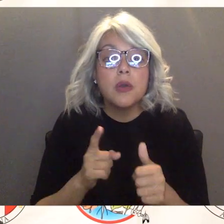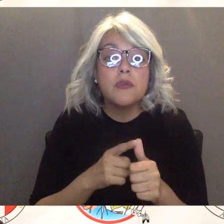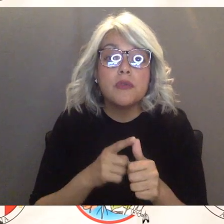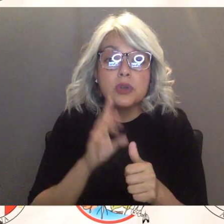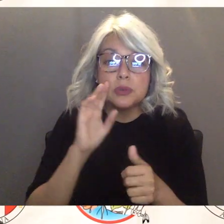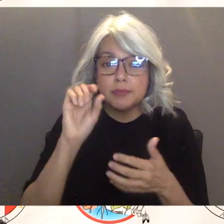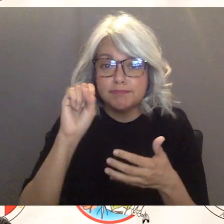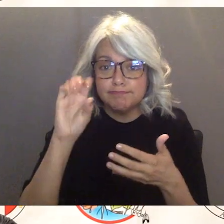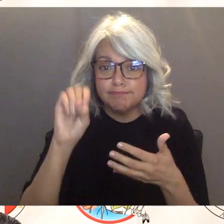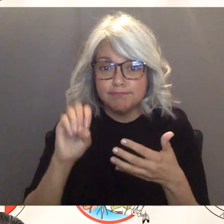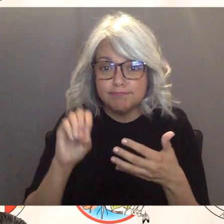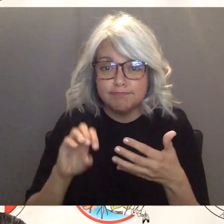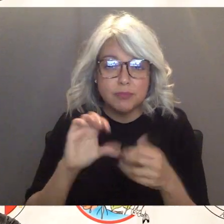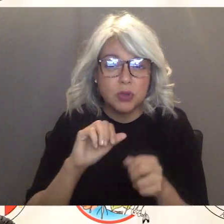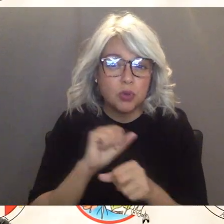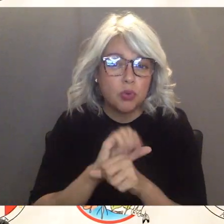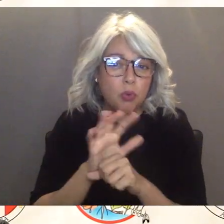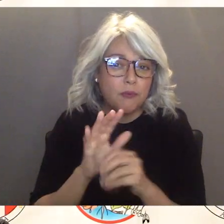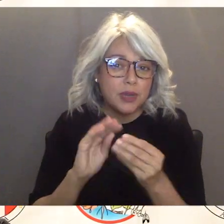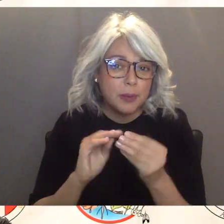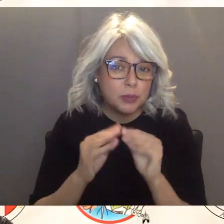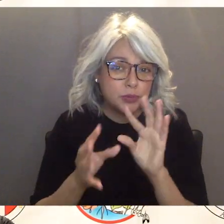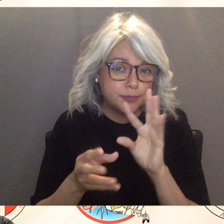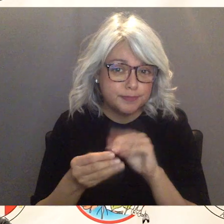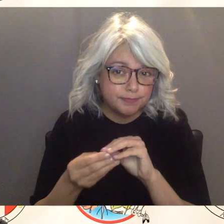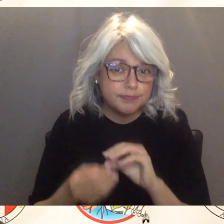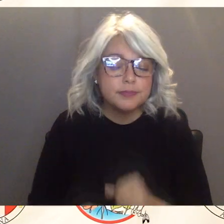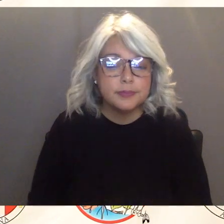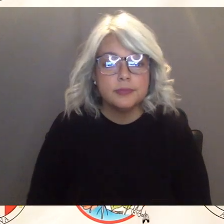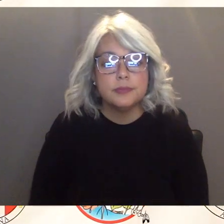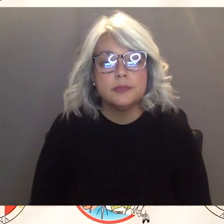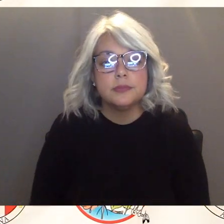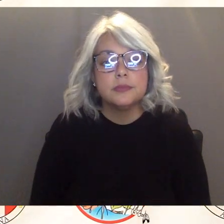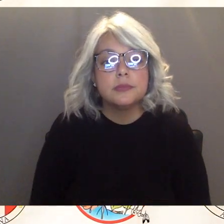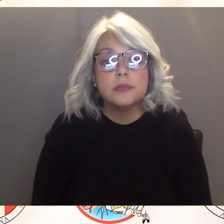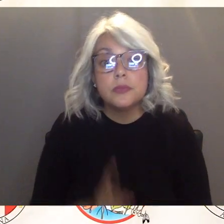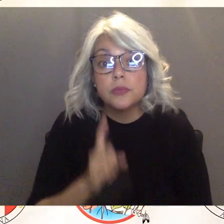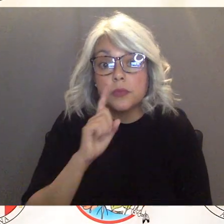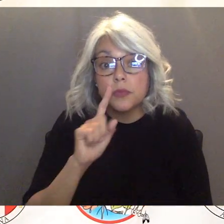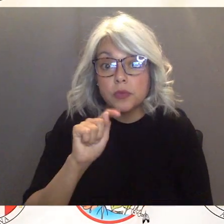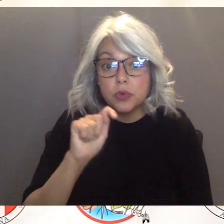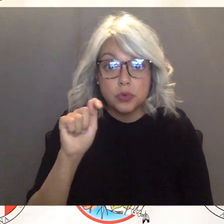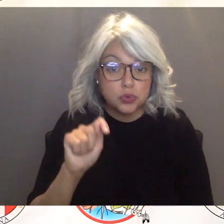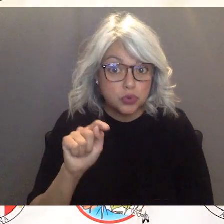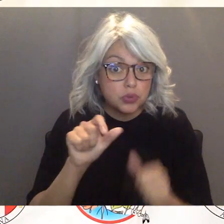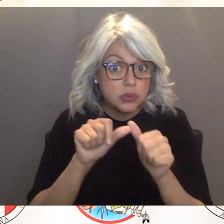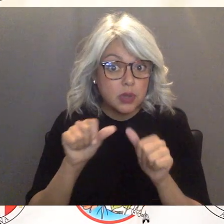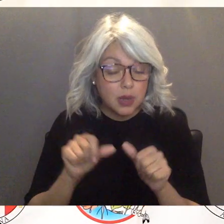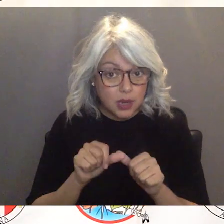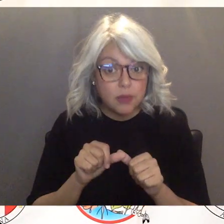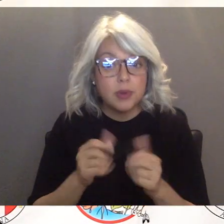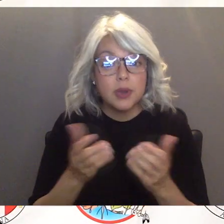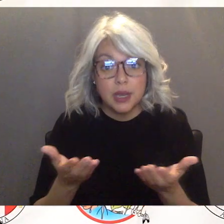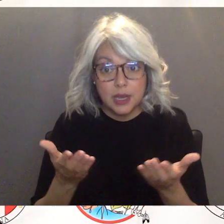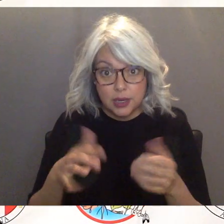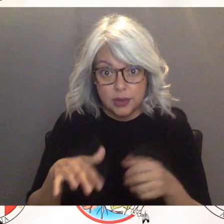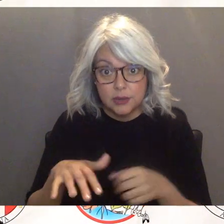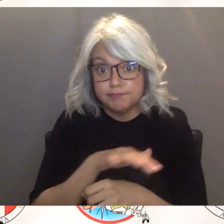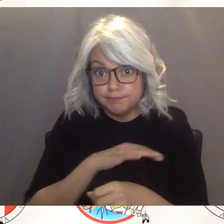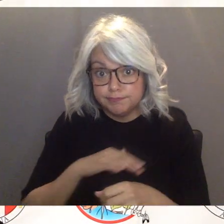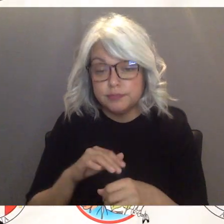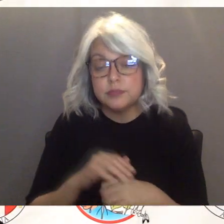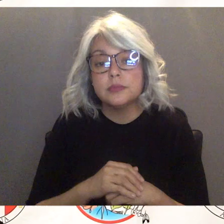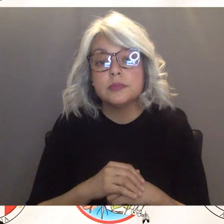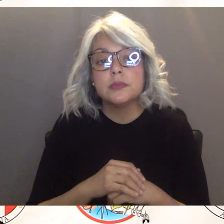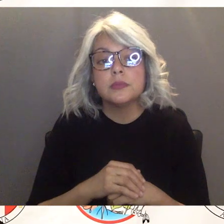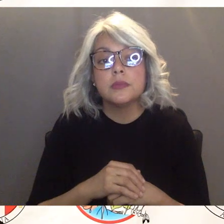for the Tucson area and from all our sources here in Tucson the report